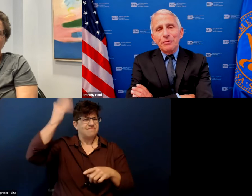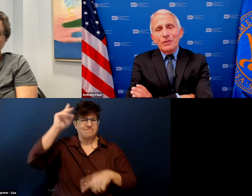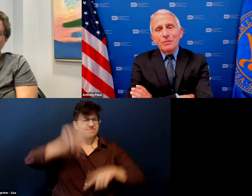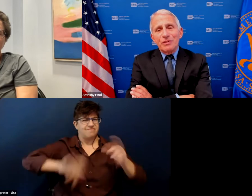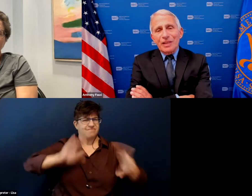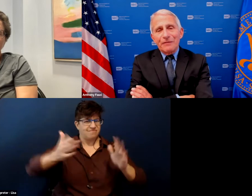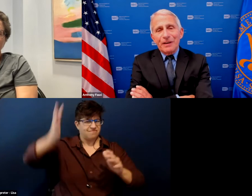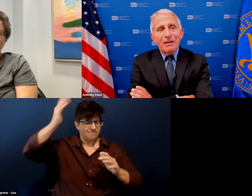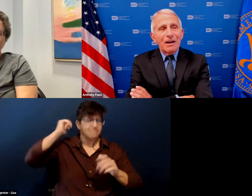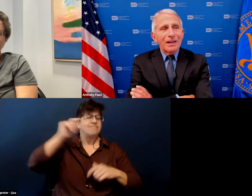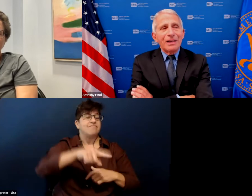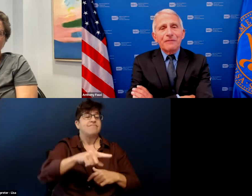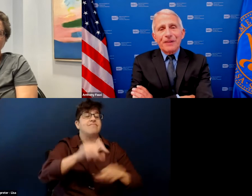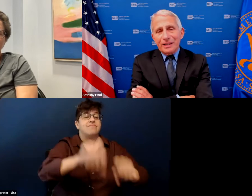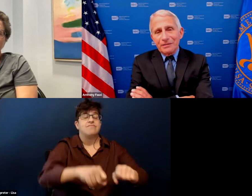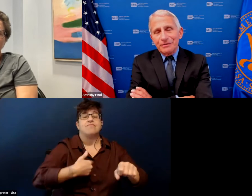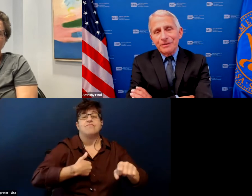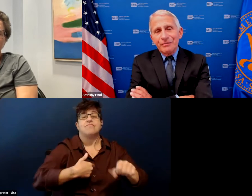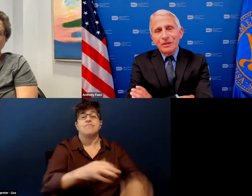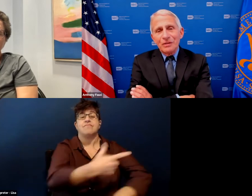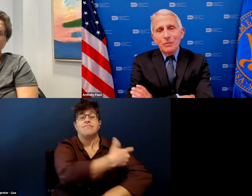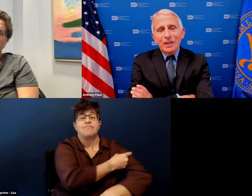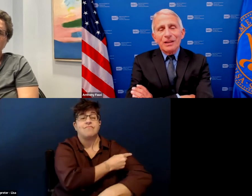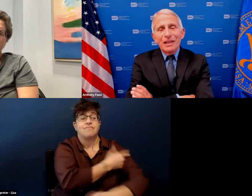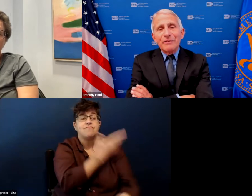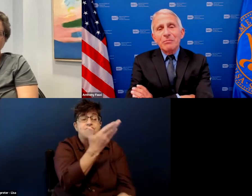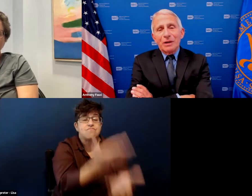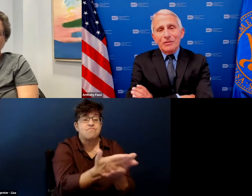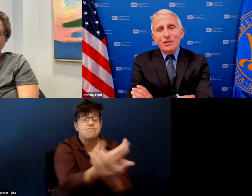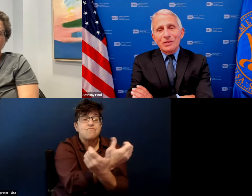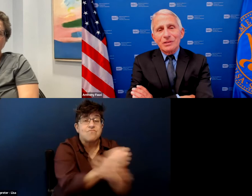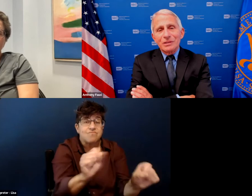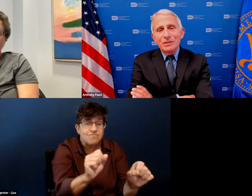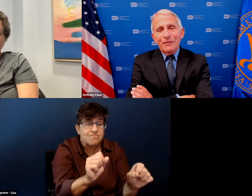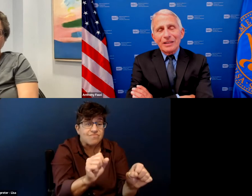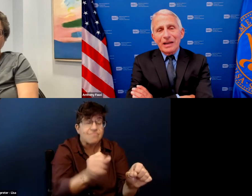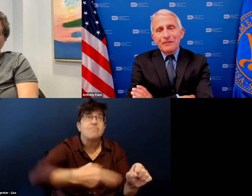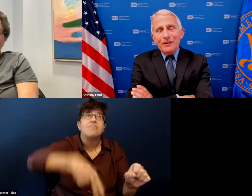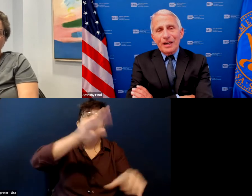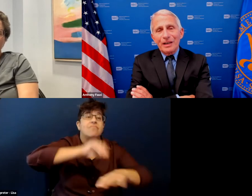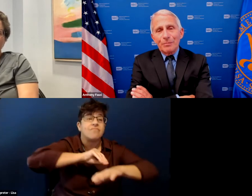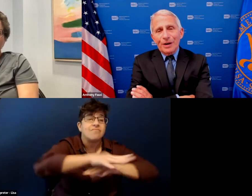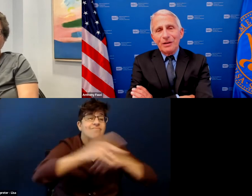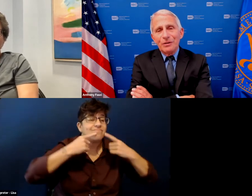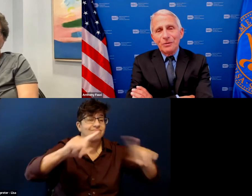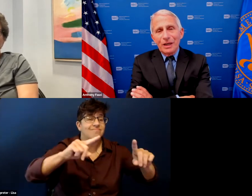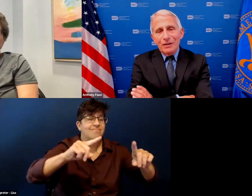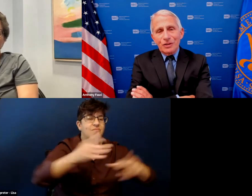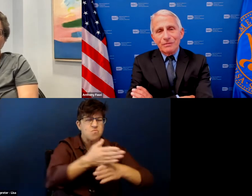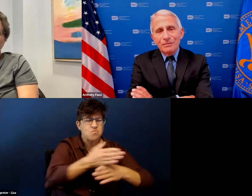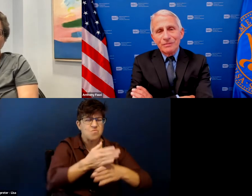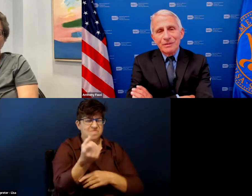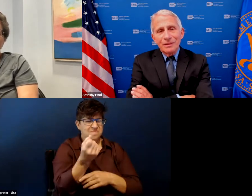was proven to be safe and highly effective within 11 months of identifying a brand new